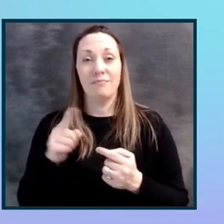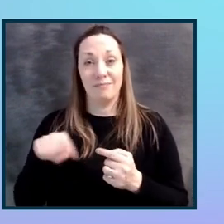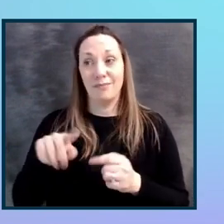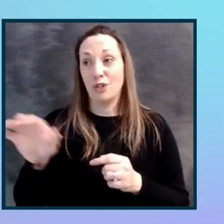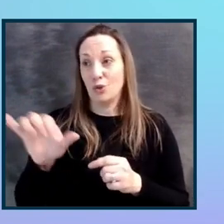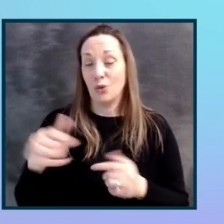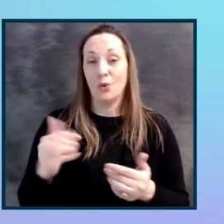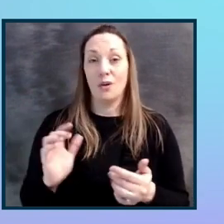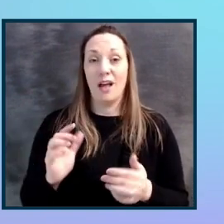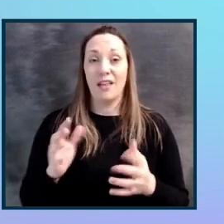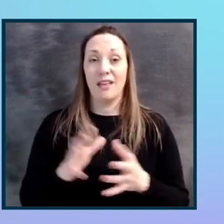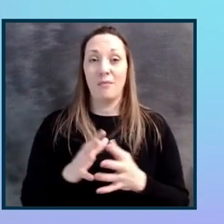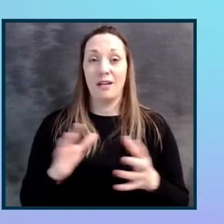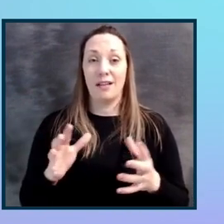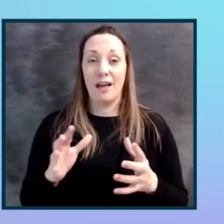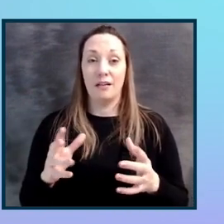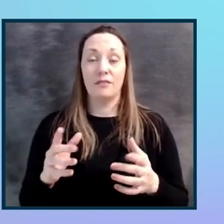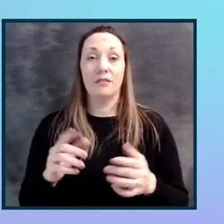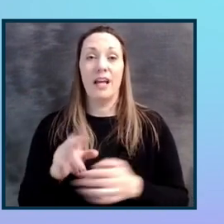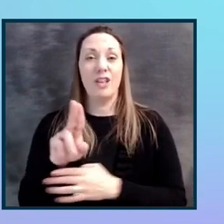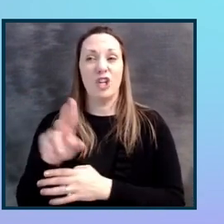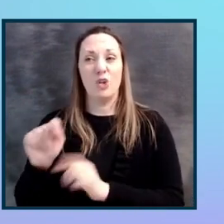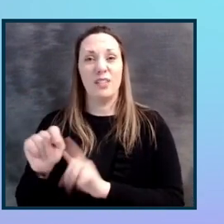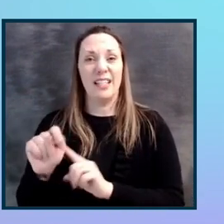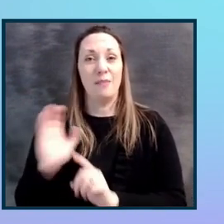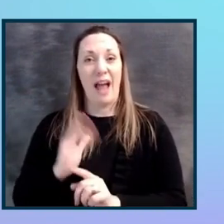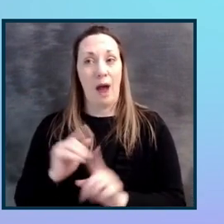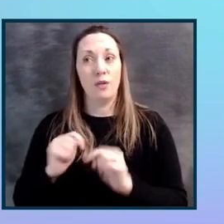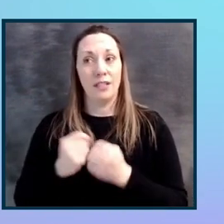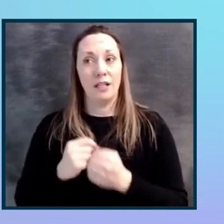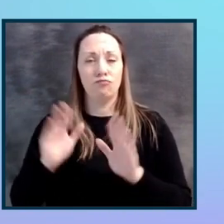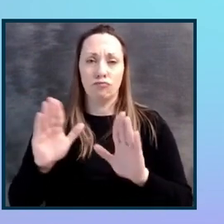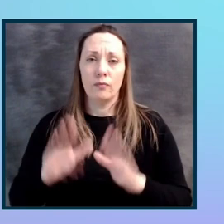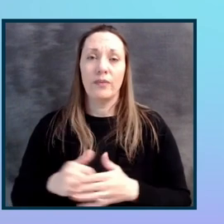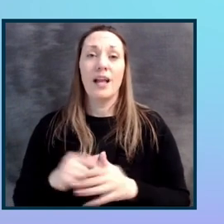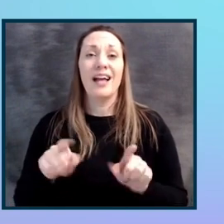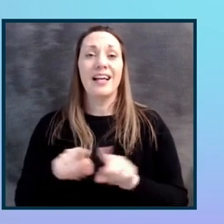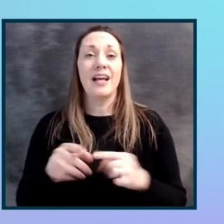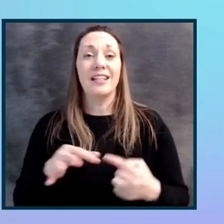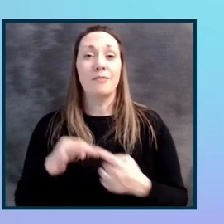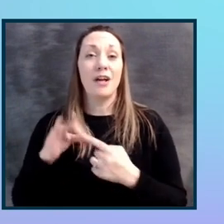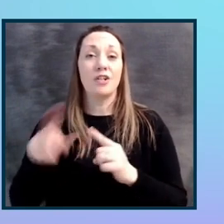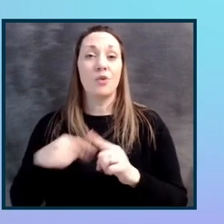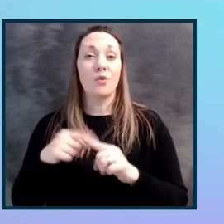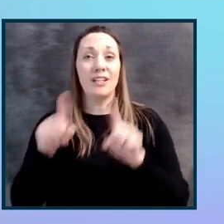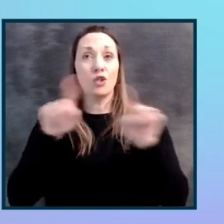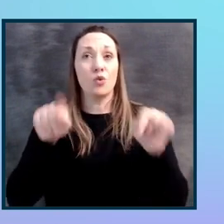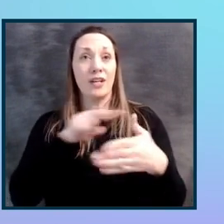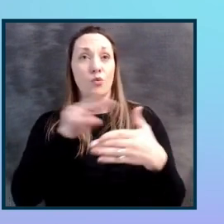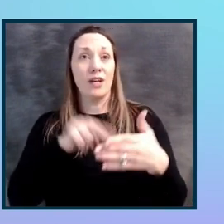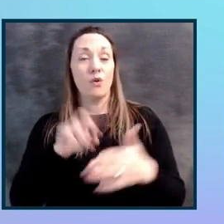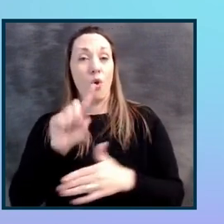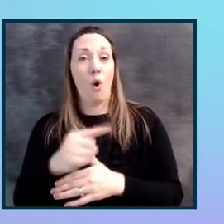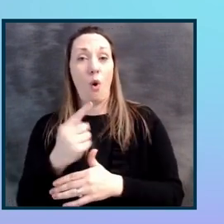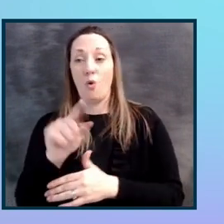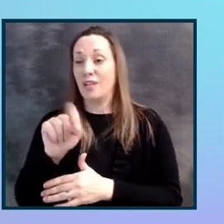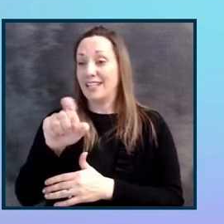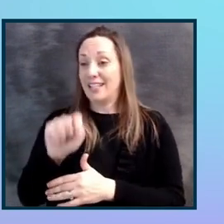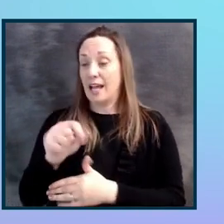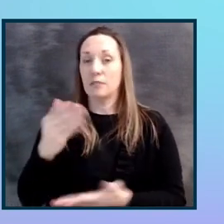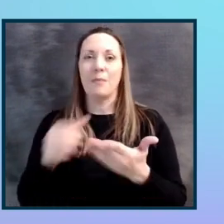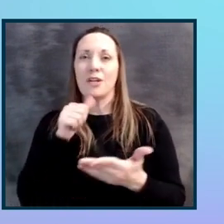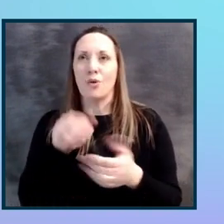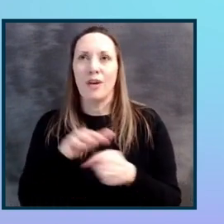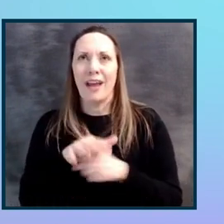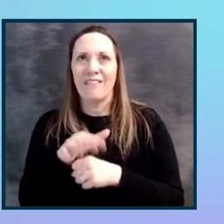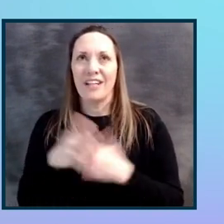a lot of help around that, like getting the wording right, especially when you have to implement like screen reader only text, because you but maybe you've not got enough real estate on